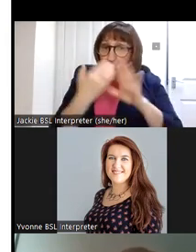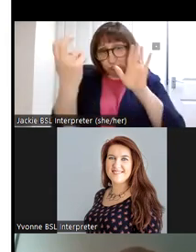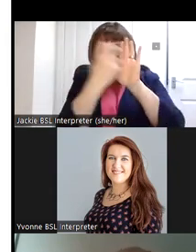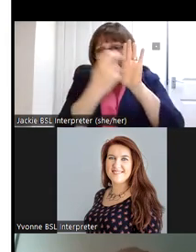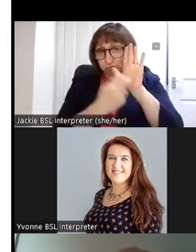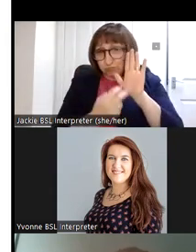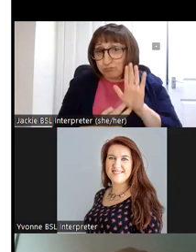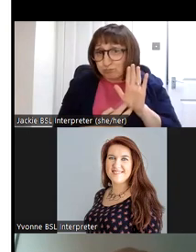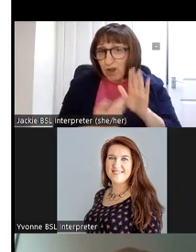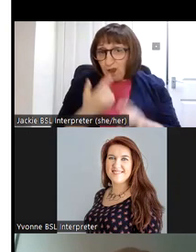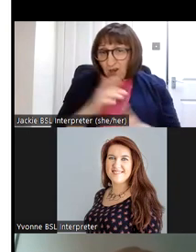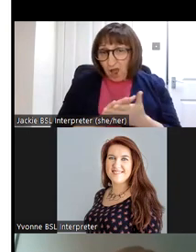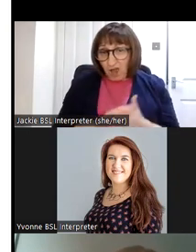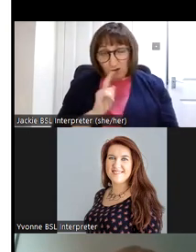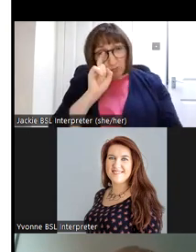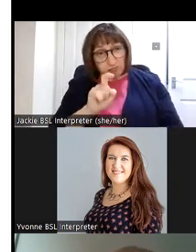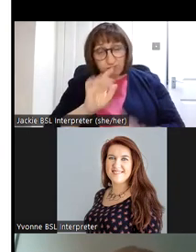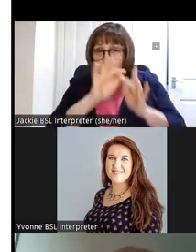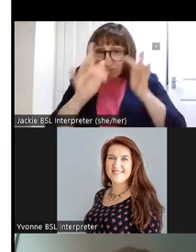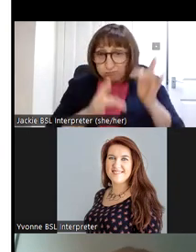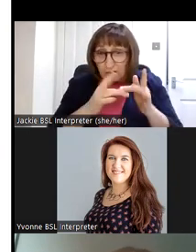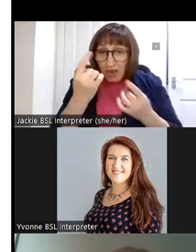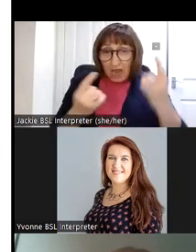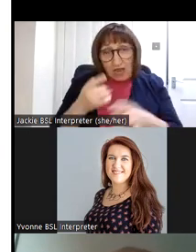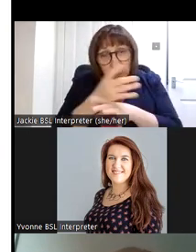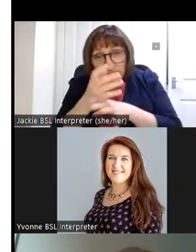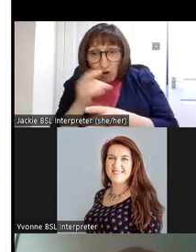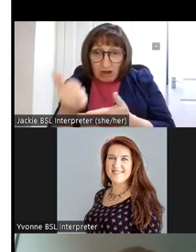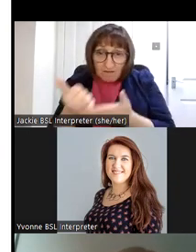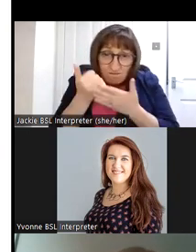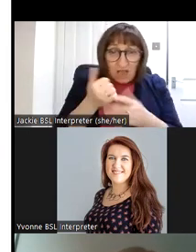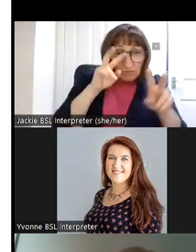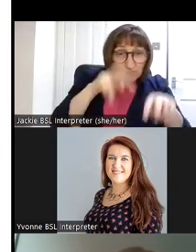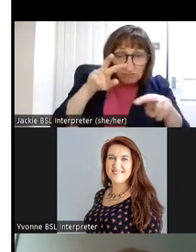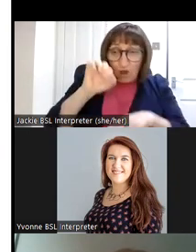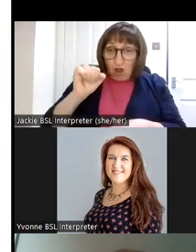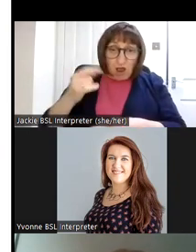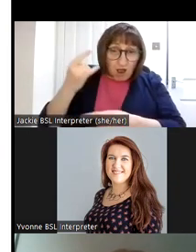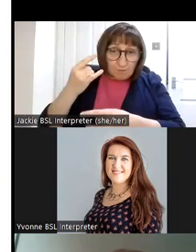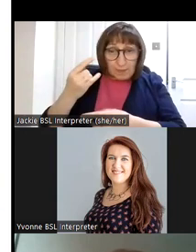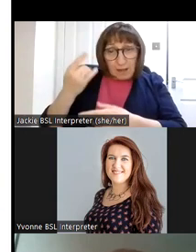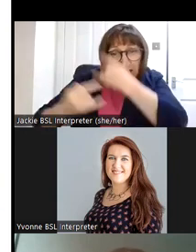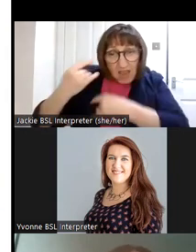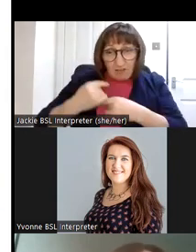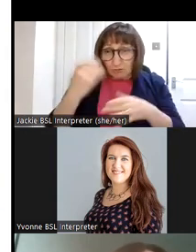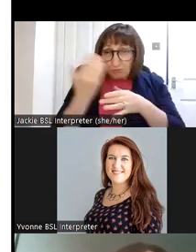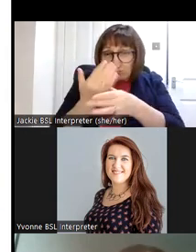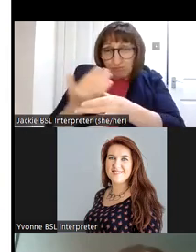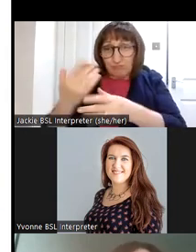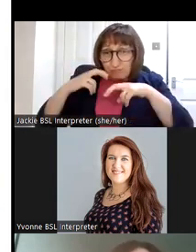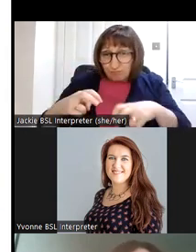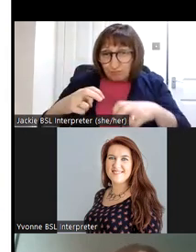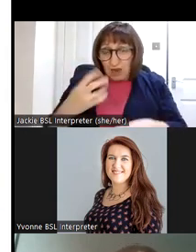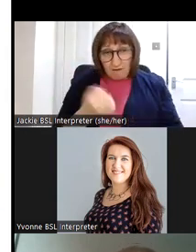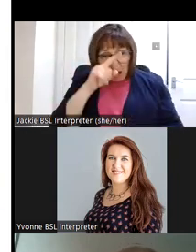stop shop I suppose for anyone seeking advice on their archaeological heritage heritage um we